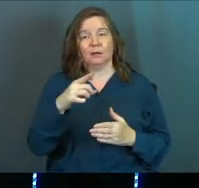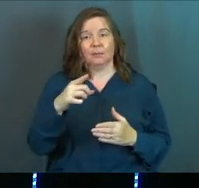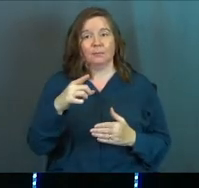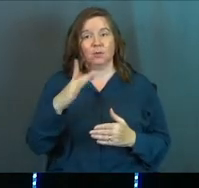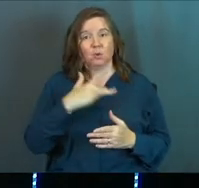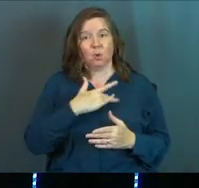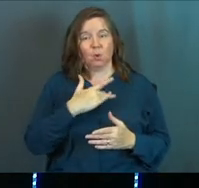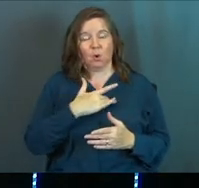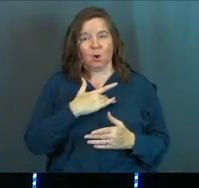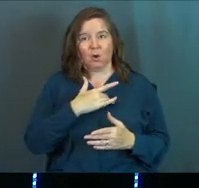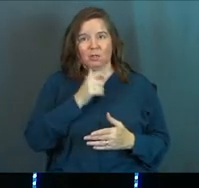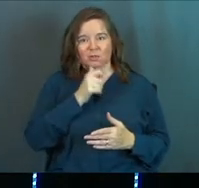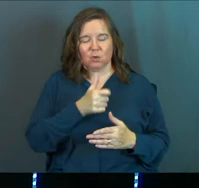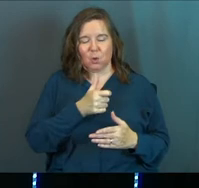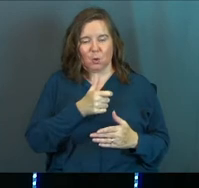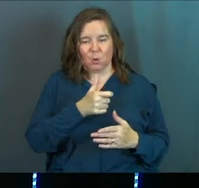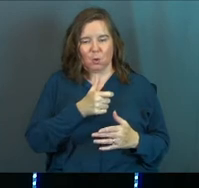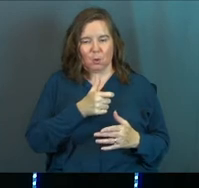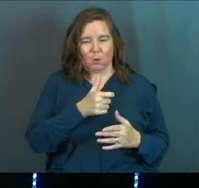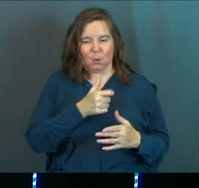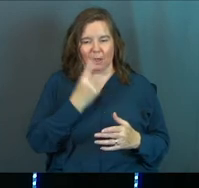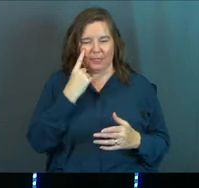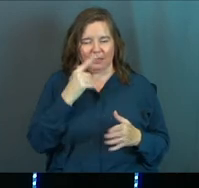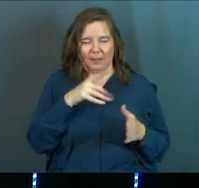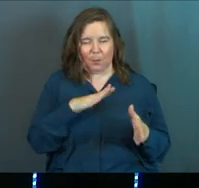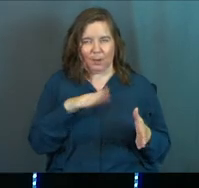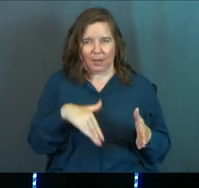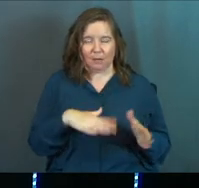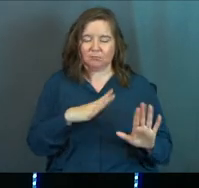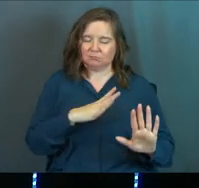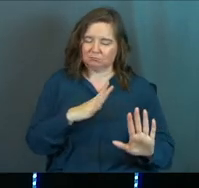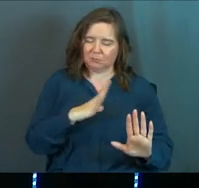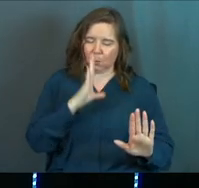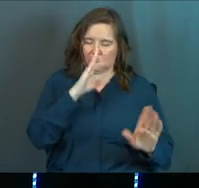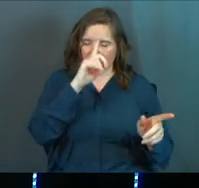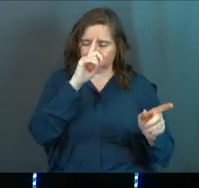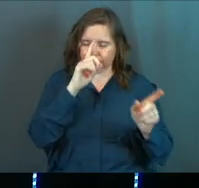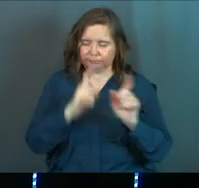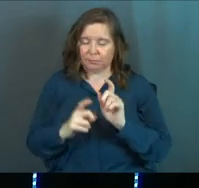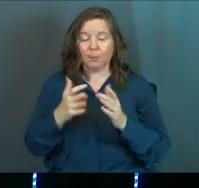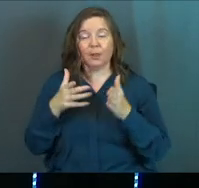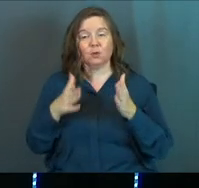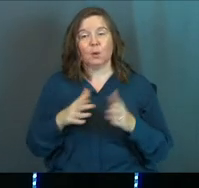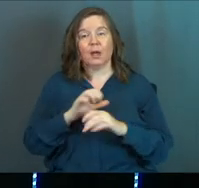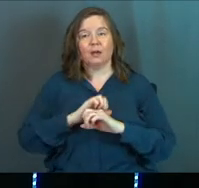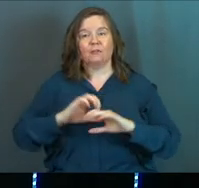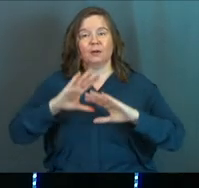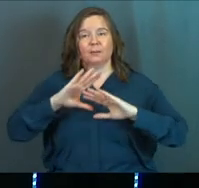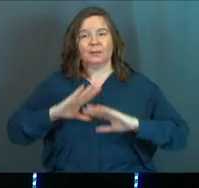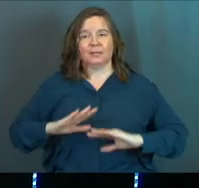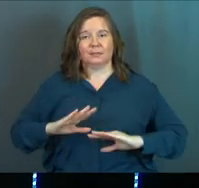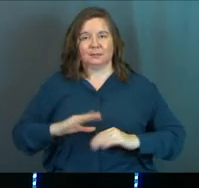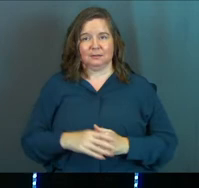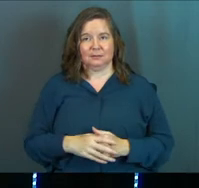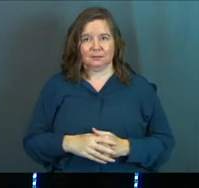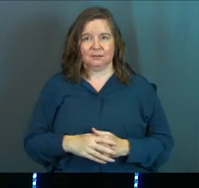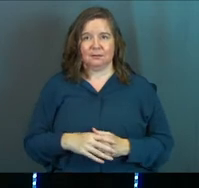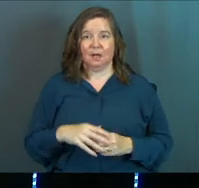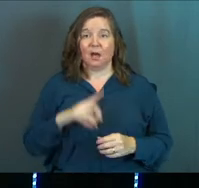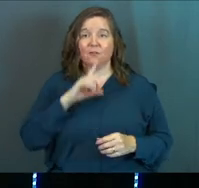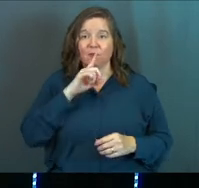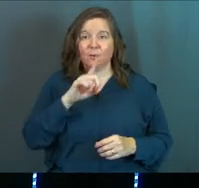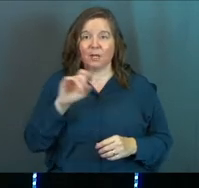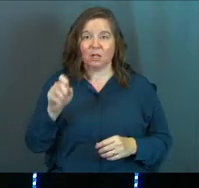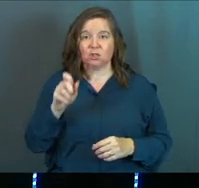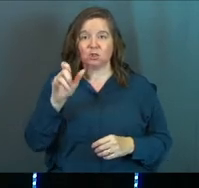your hearts don't run that way yet. That's okay. But that's the way of peace. That's the way of